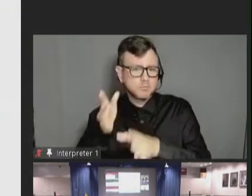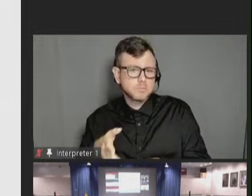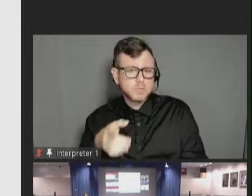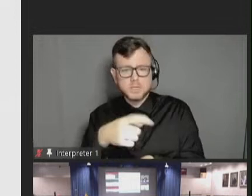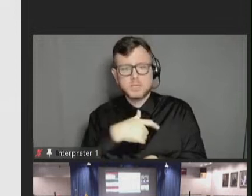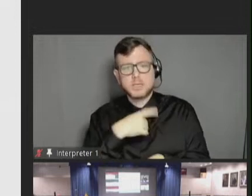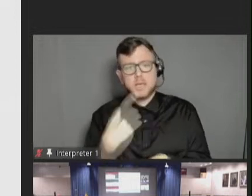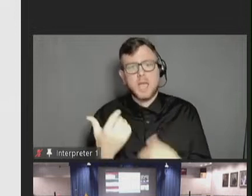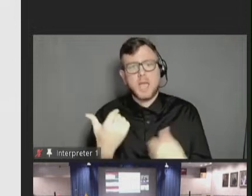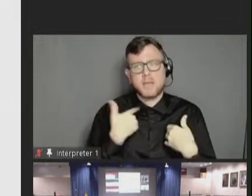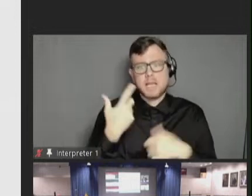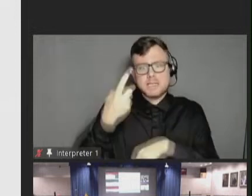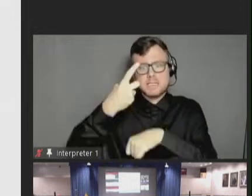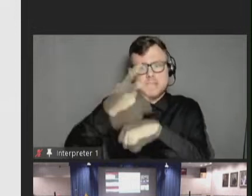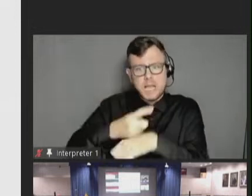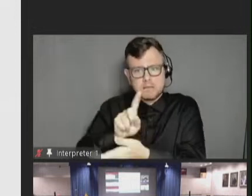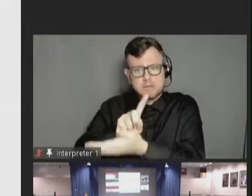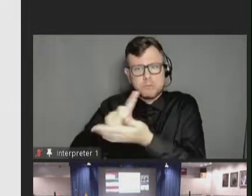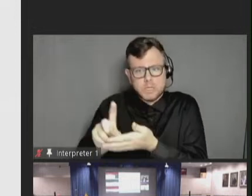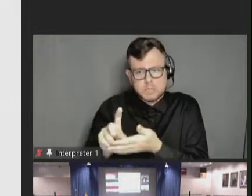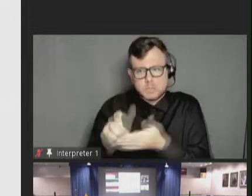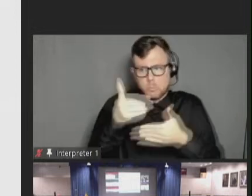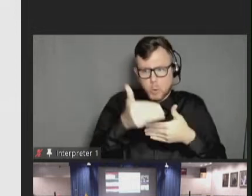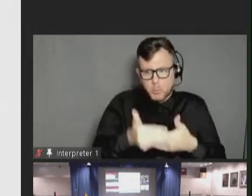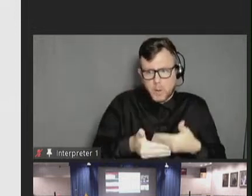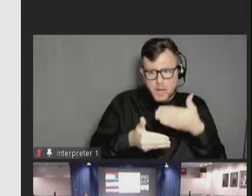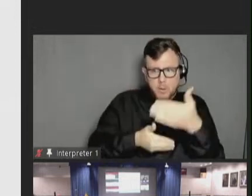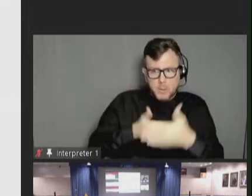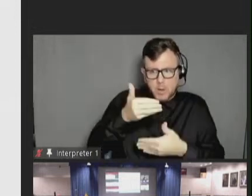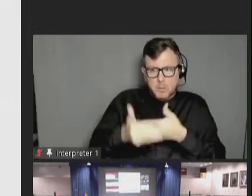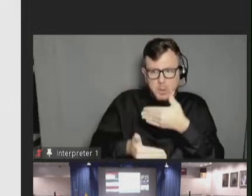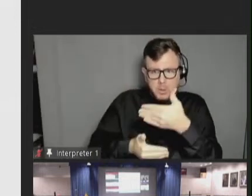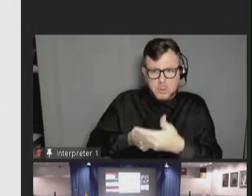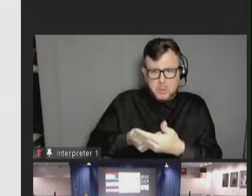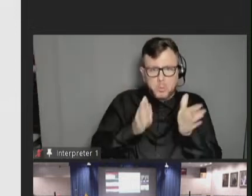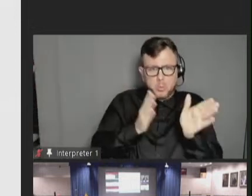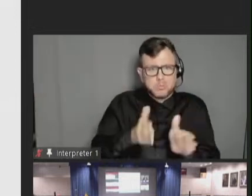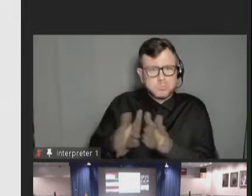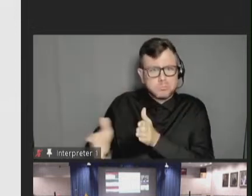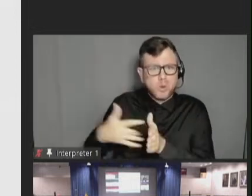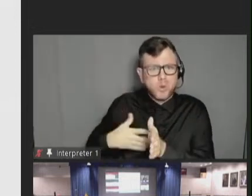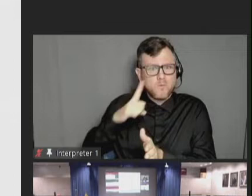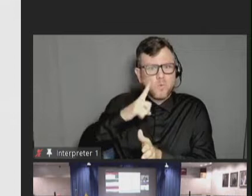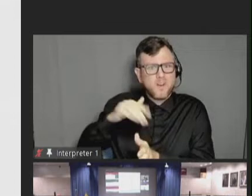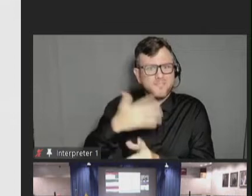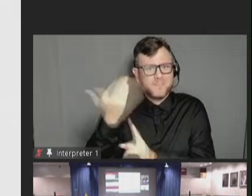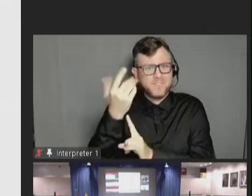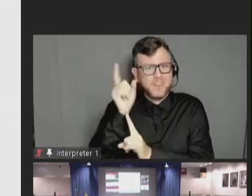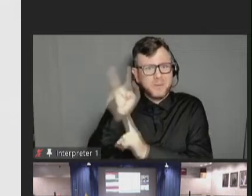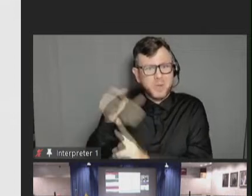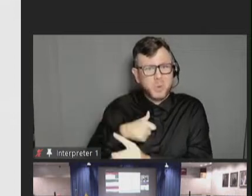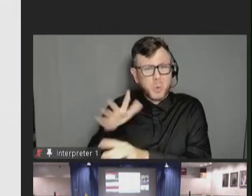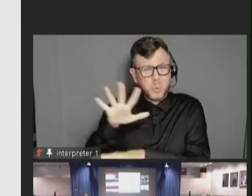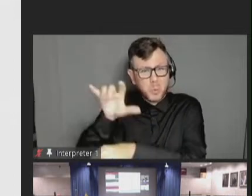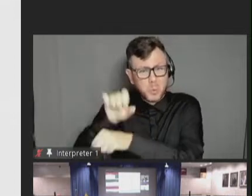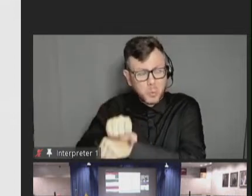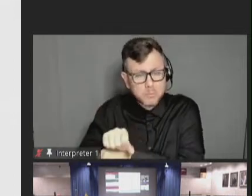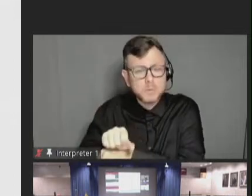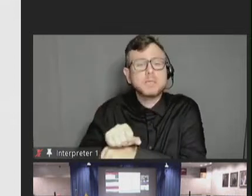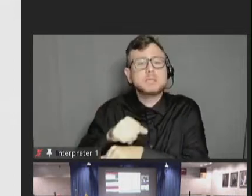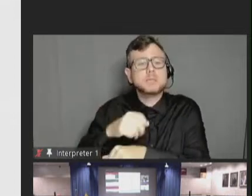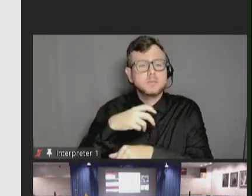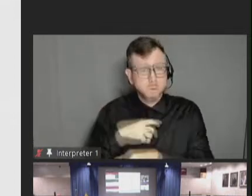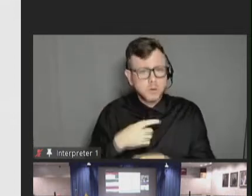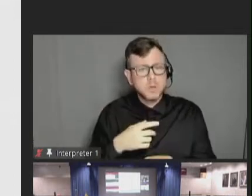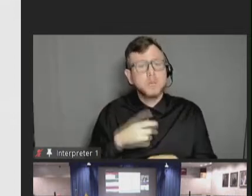spend days or even weeks preparing for that 15 minutes. Much of our work to increase accessibility was to help